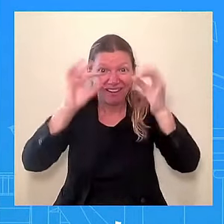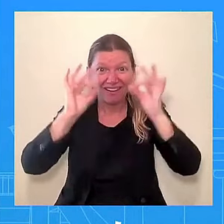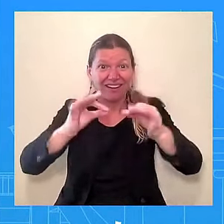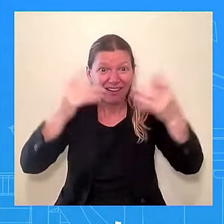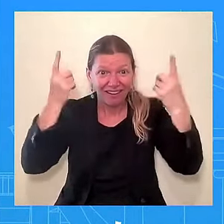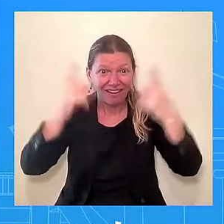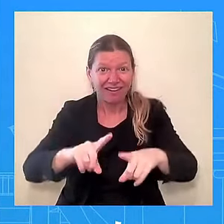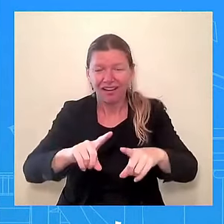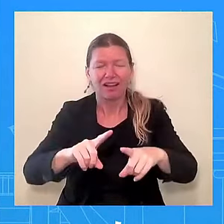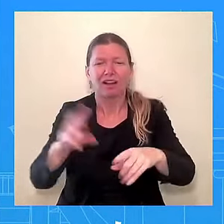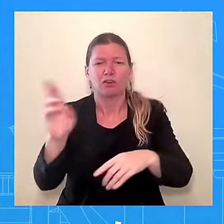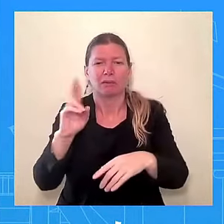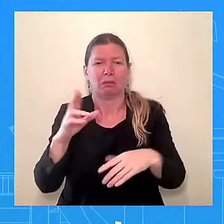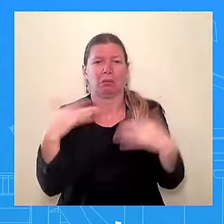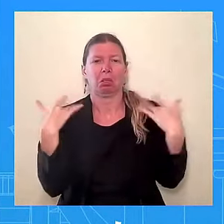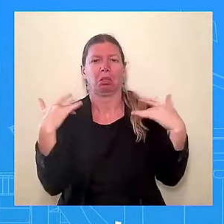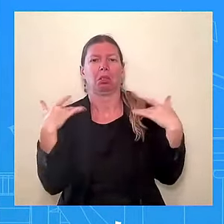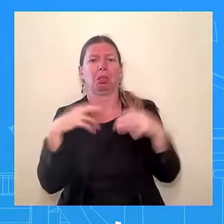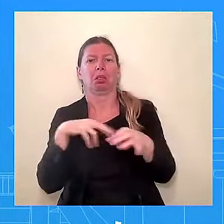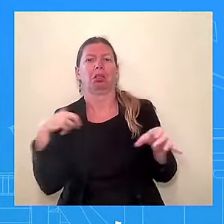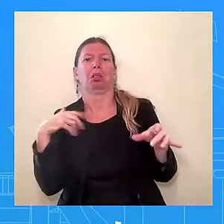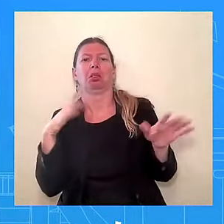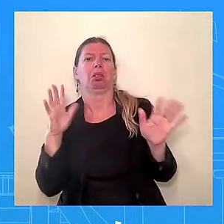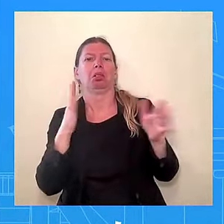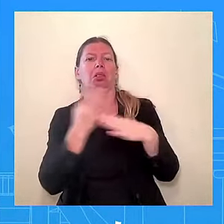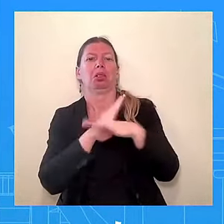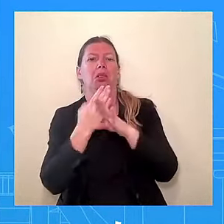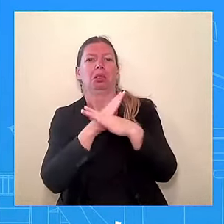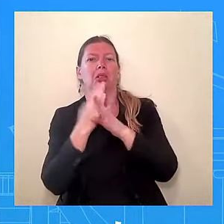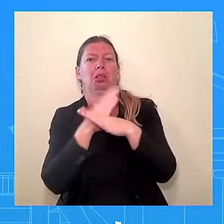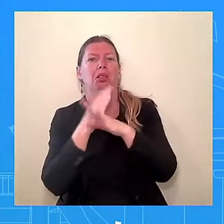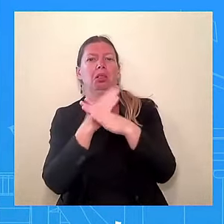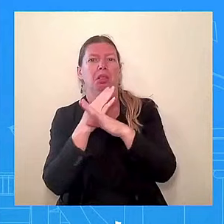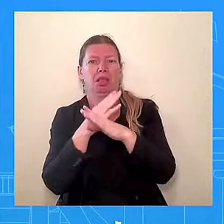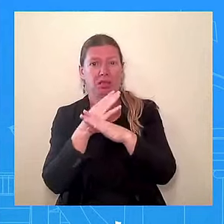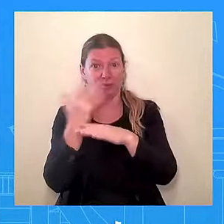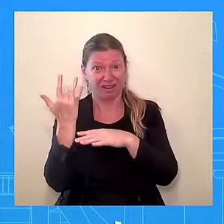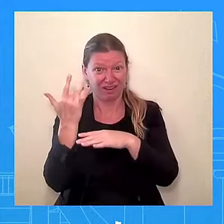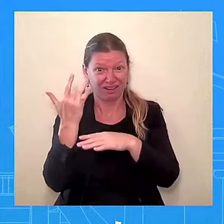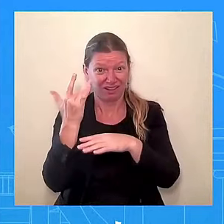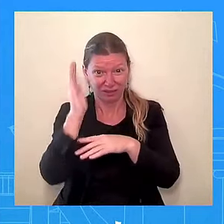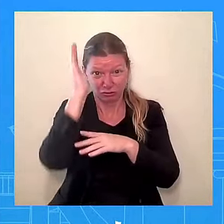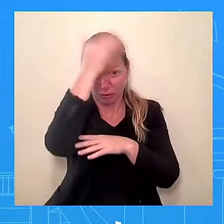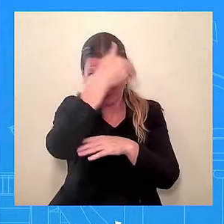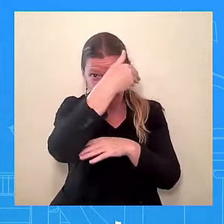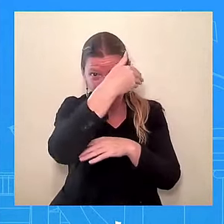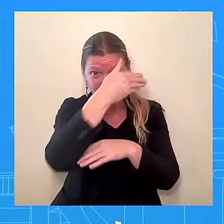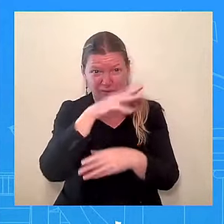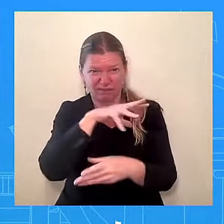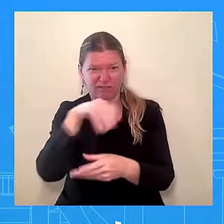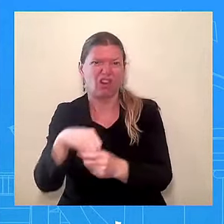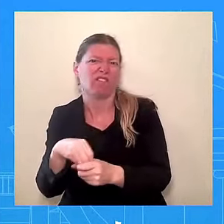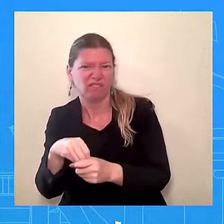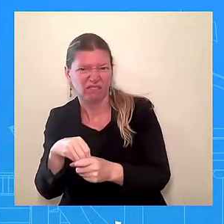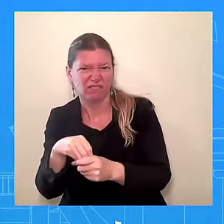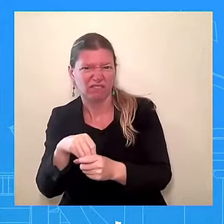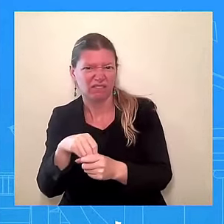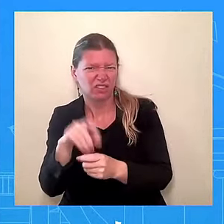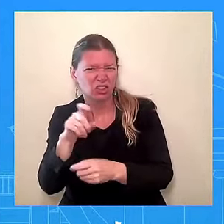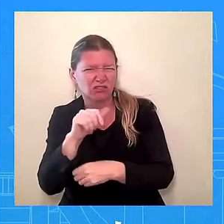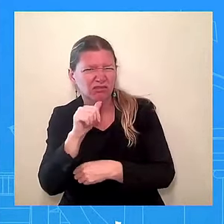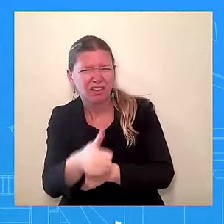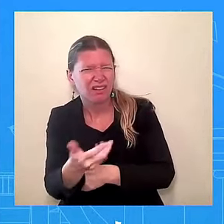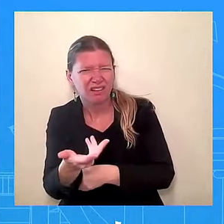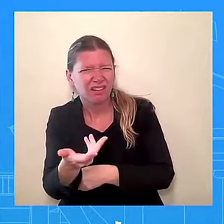And it was, he got in the way not because it was the right thing to do for the American people, it was the right thing to do for himself. And so,